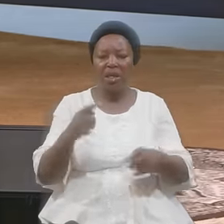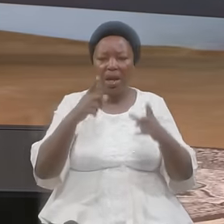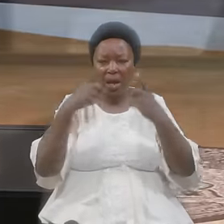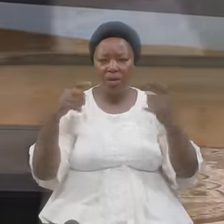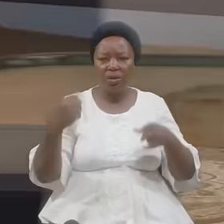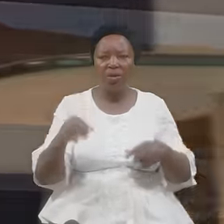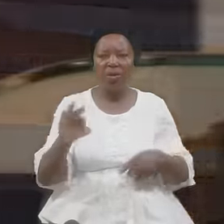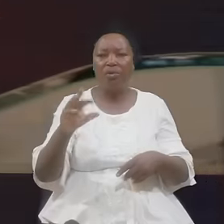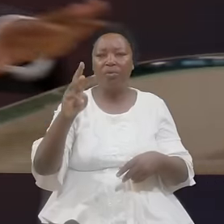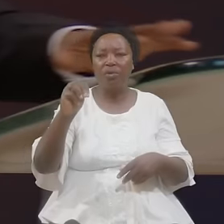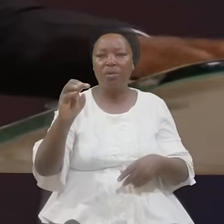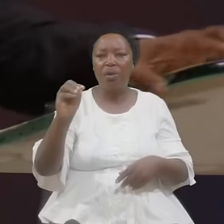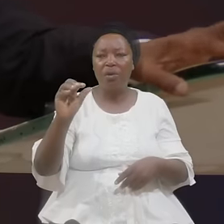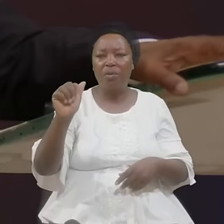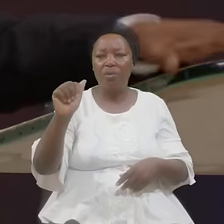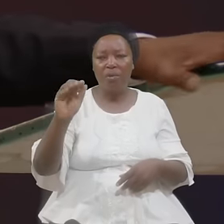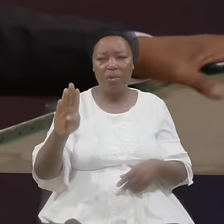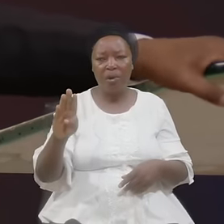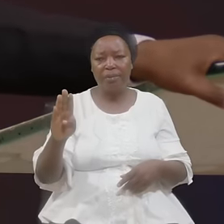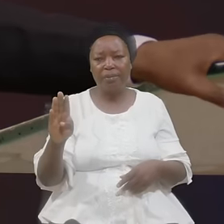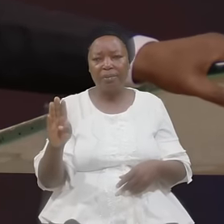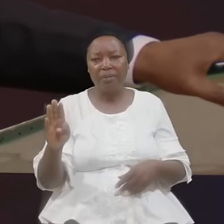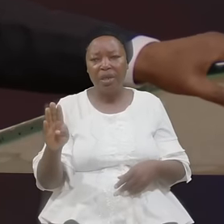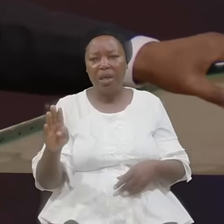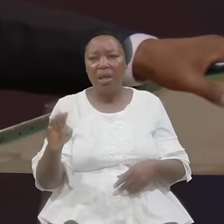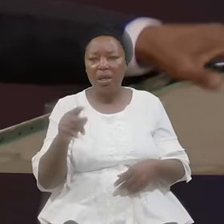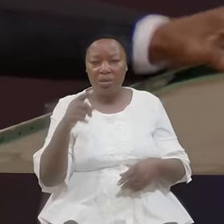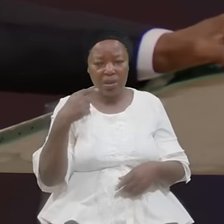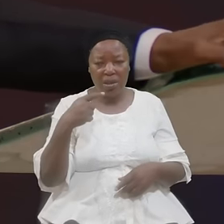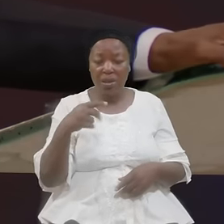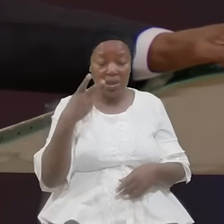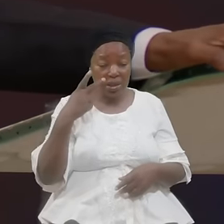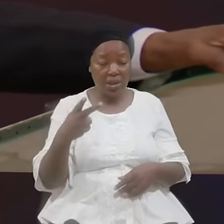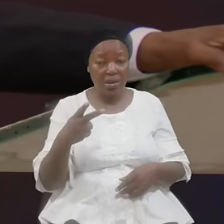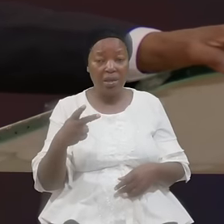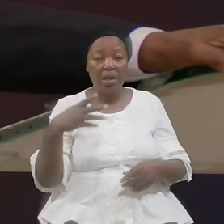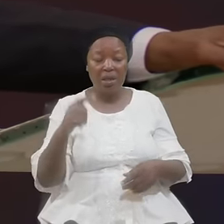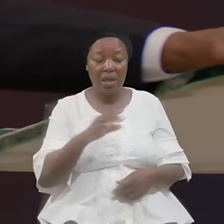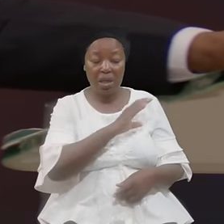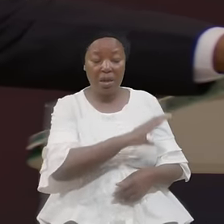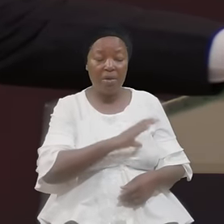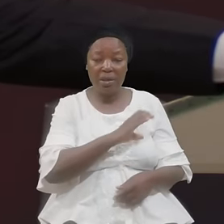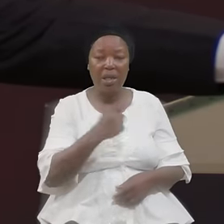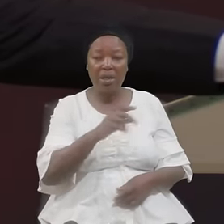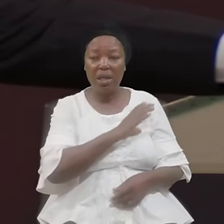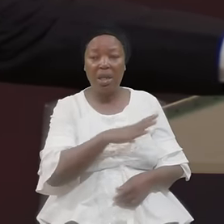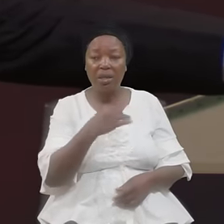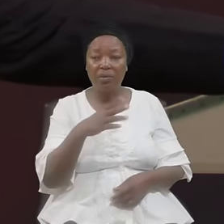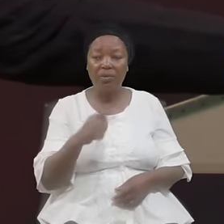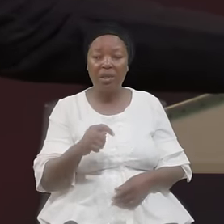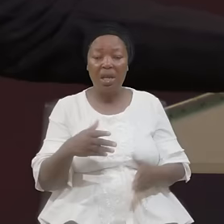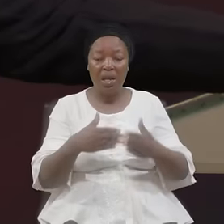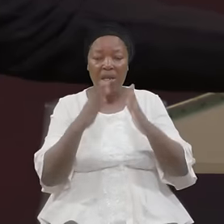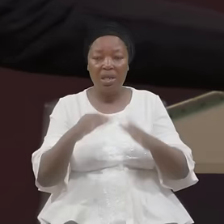Moab You can tell Even the Character The character Of the Heroes